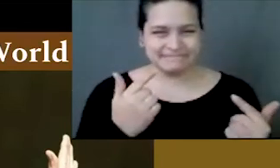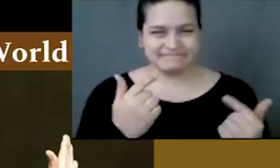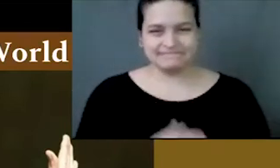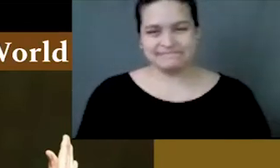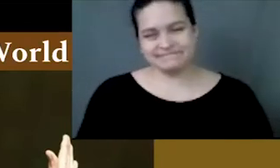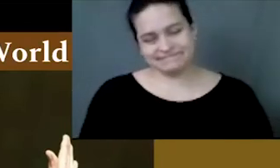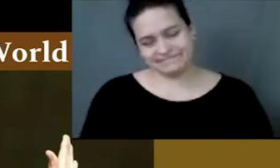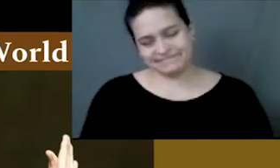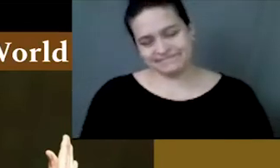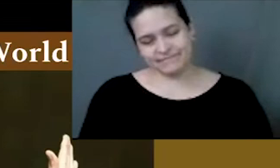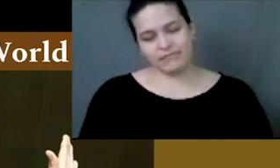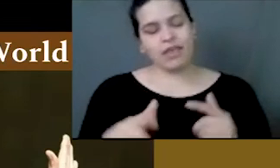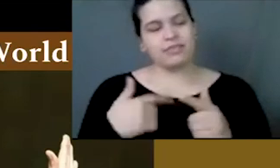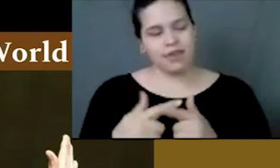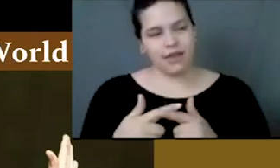universe.